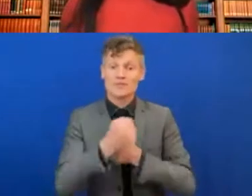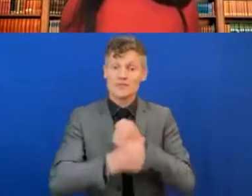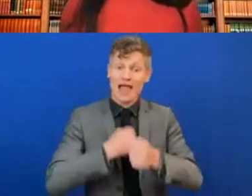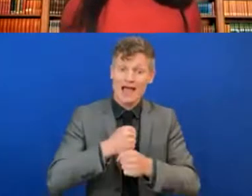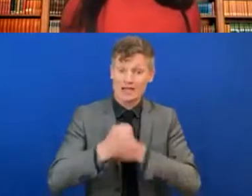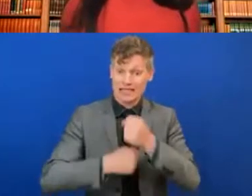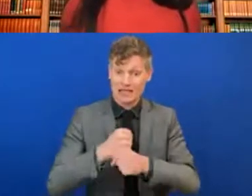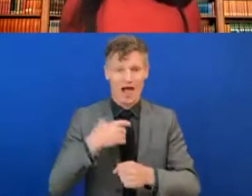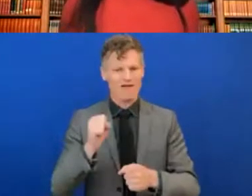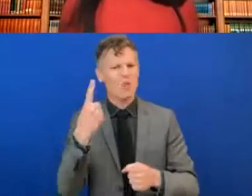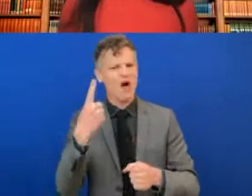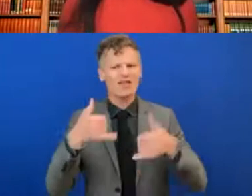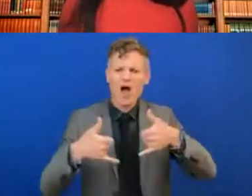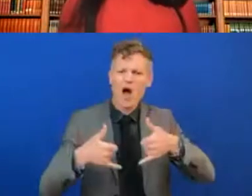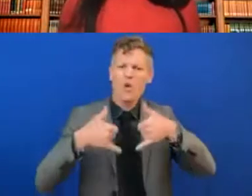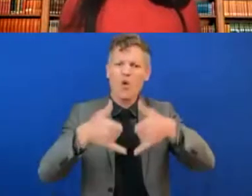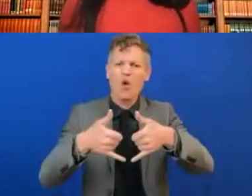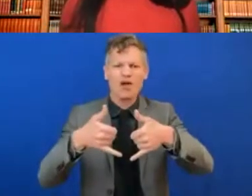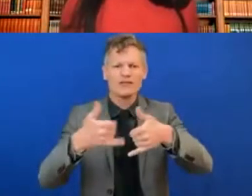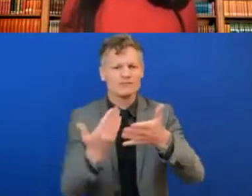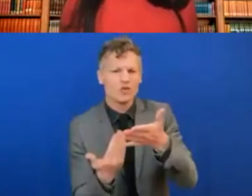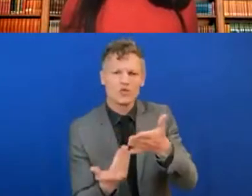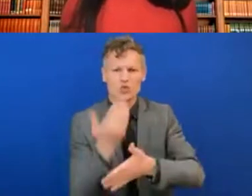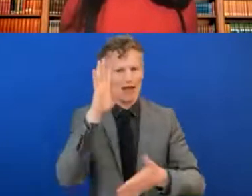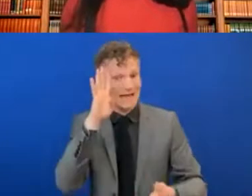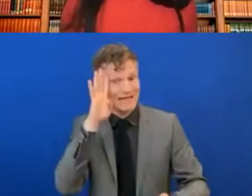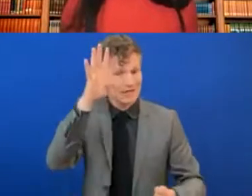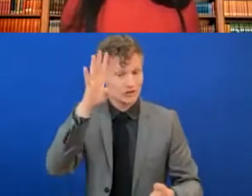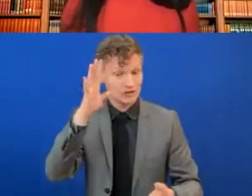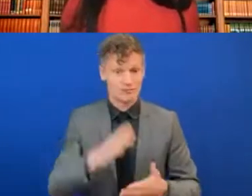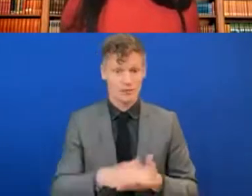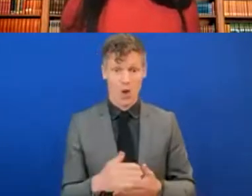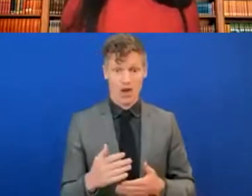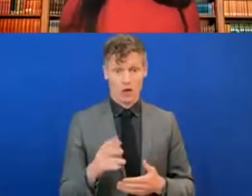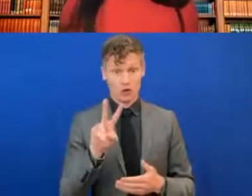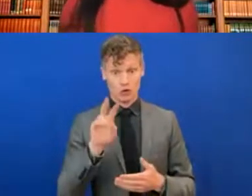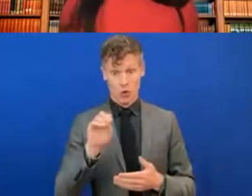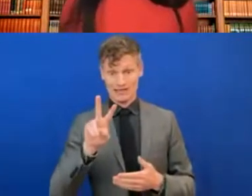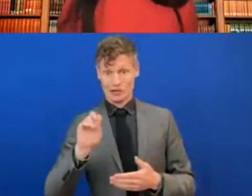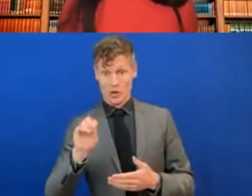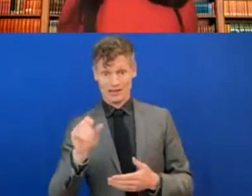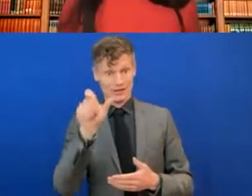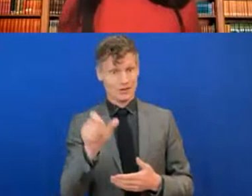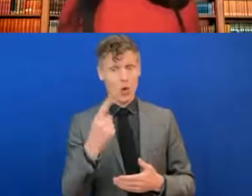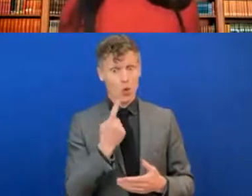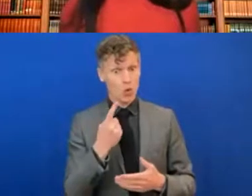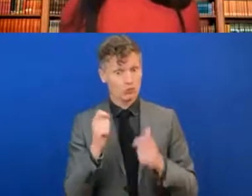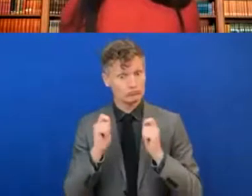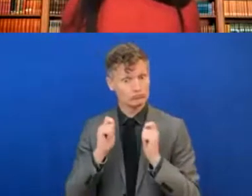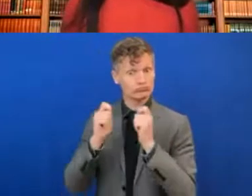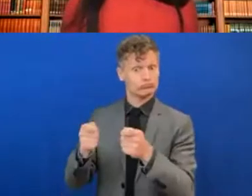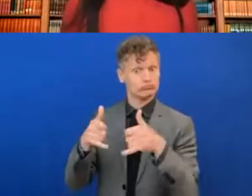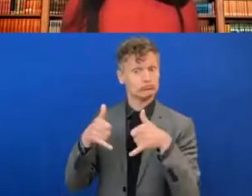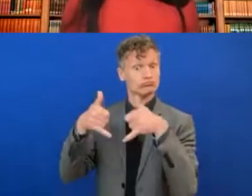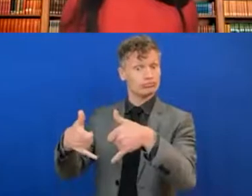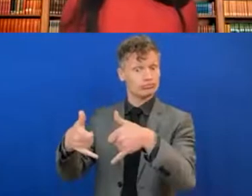Award for Innovation. And the winner in 2020 was actually a young man who came in through our Autism at Work